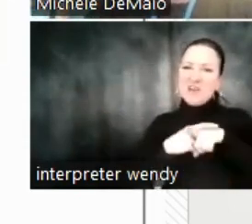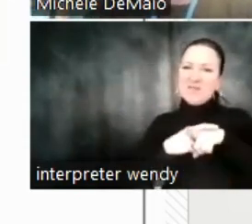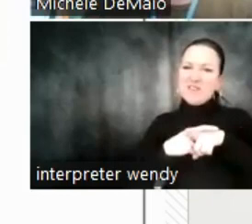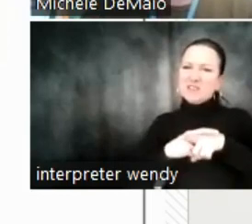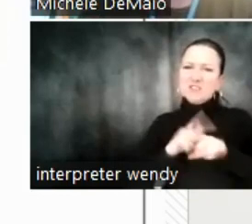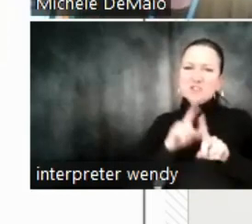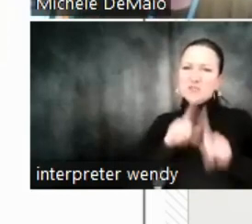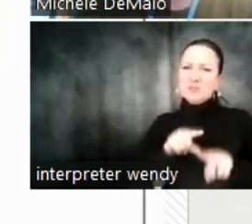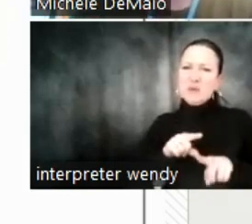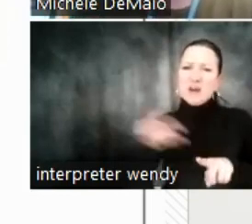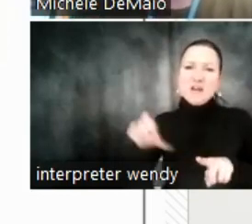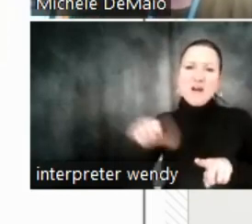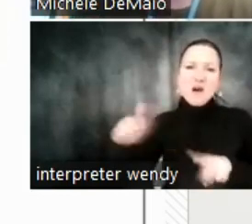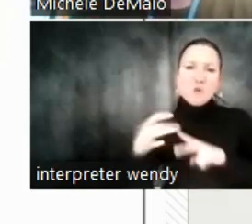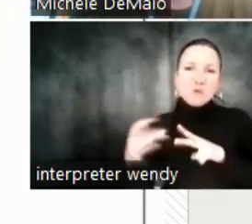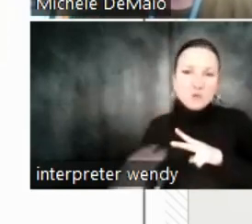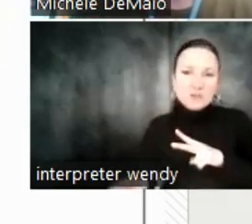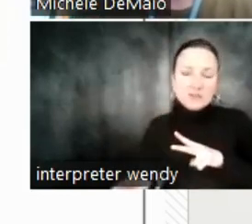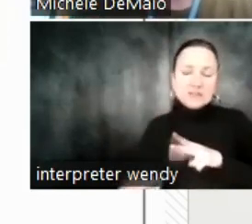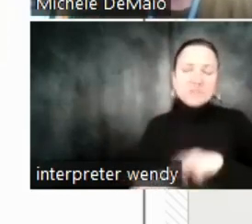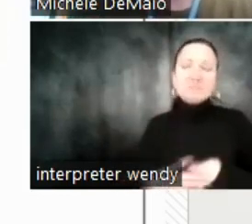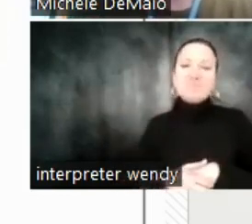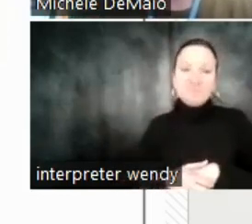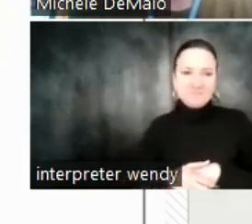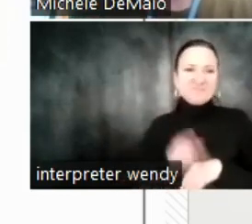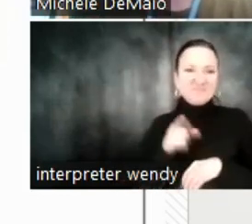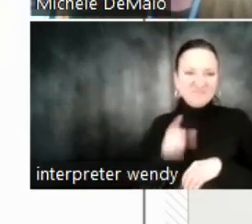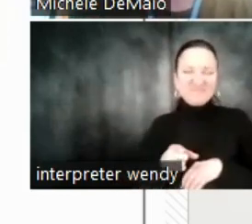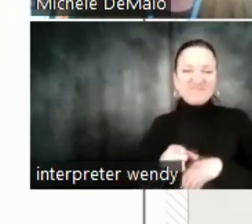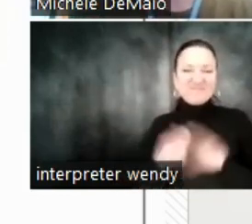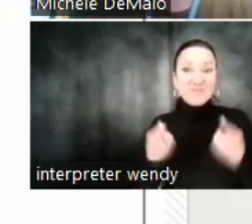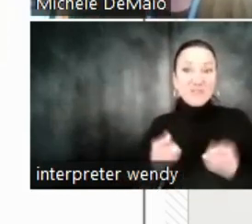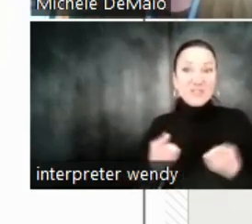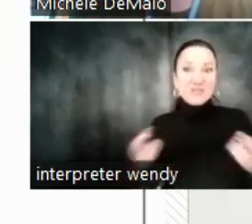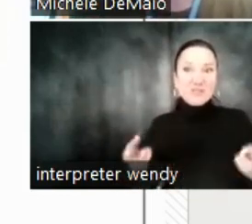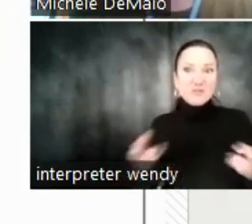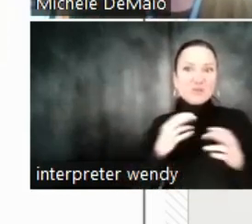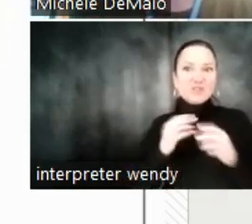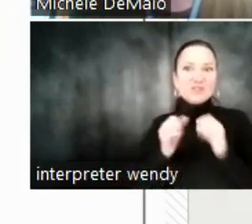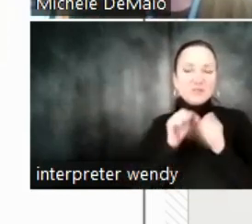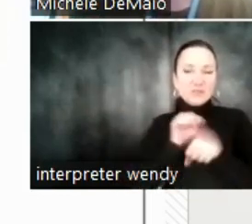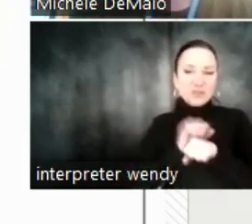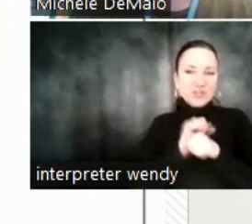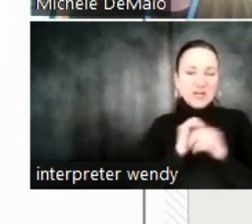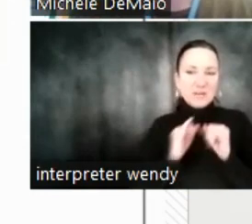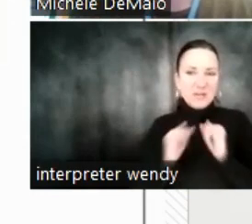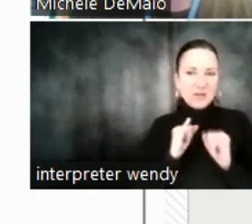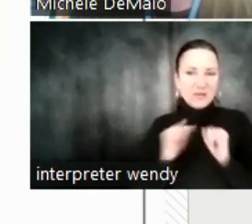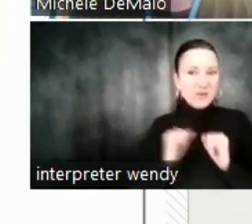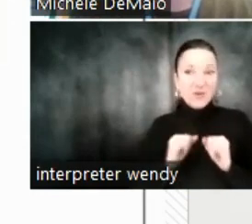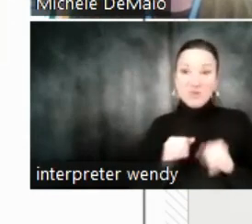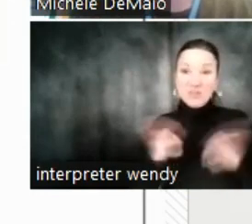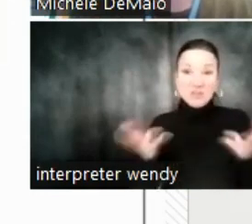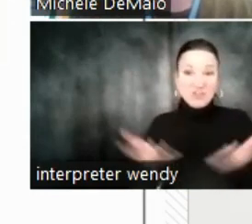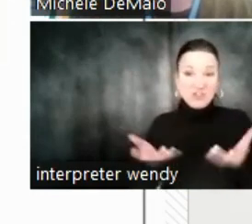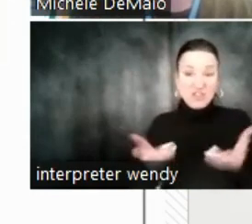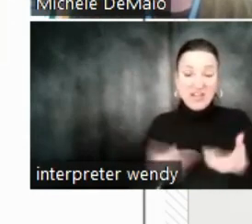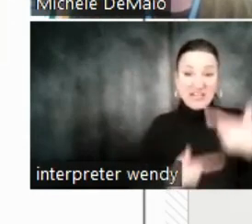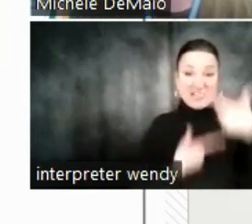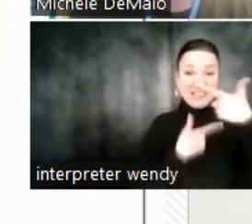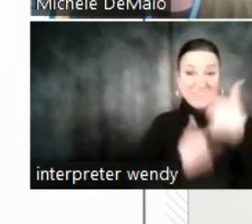and I'll mention this again at the end, but we'd love to give out these job interview resources if you'd like them. Just type interested in your email address.